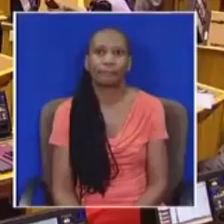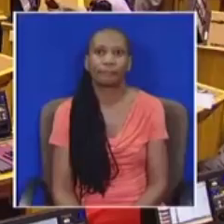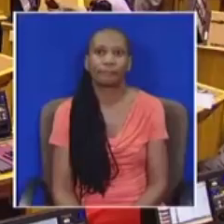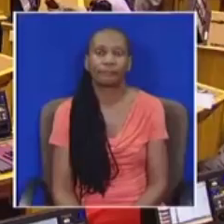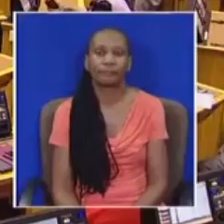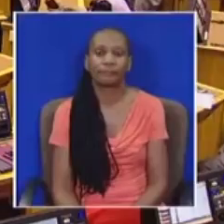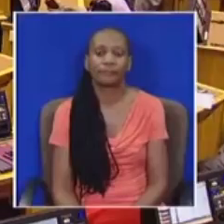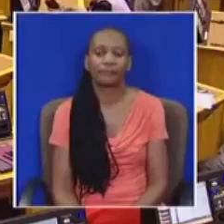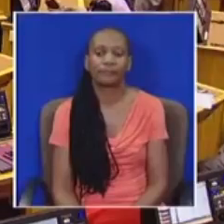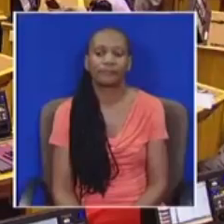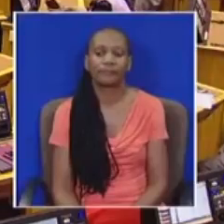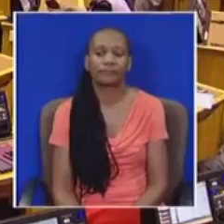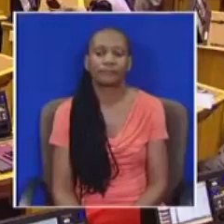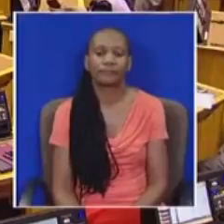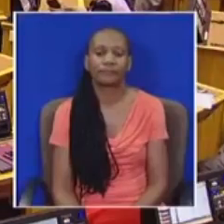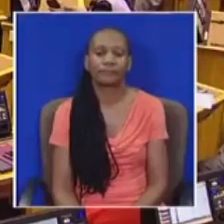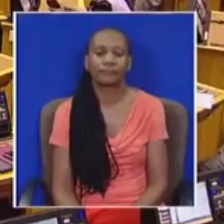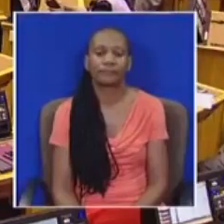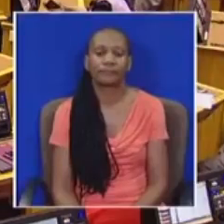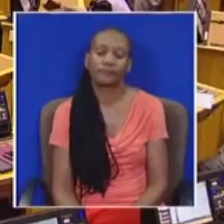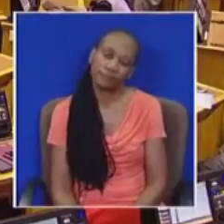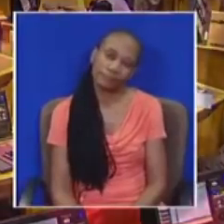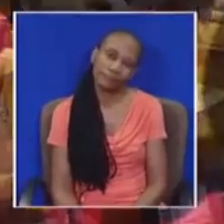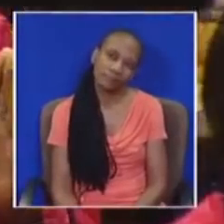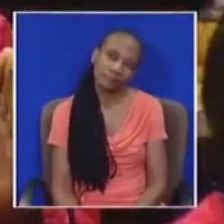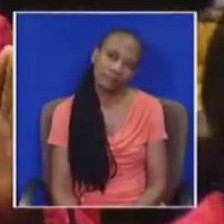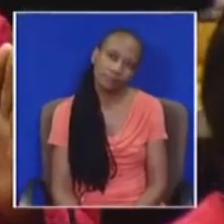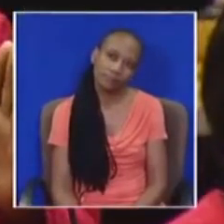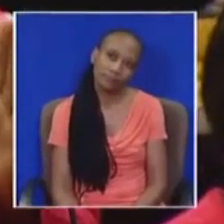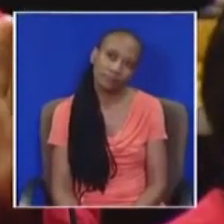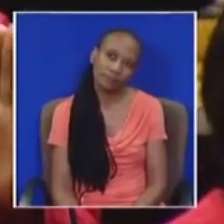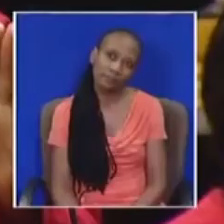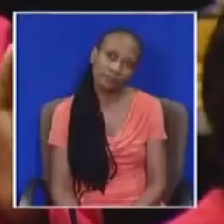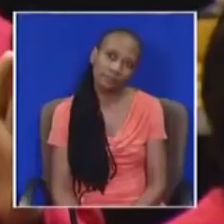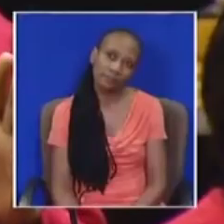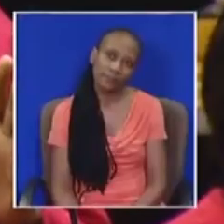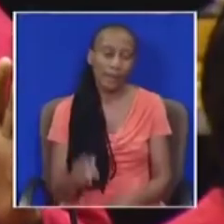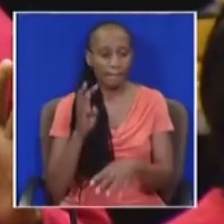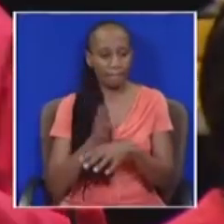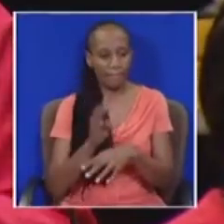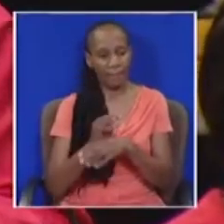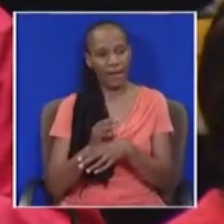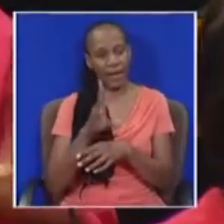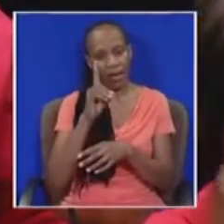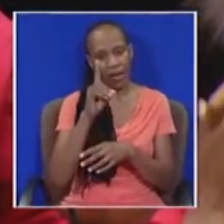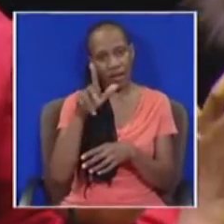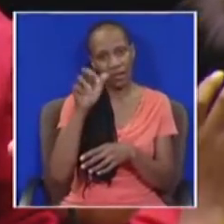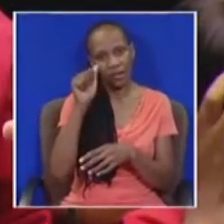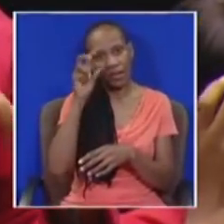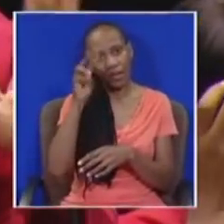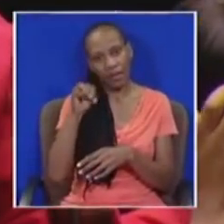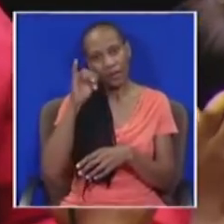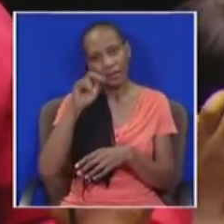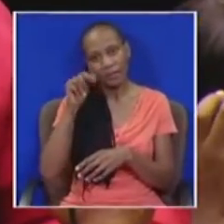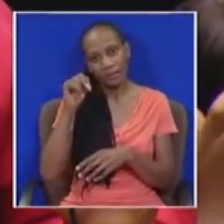honorable Jefferson the great conduct of Mama Batabile Lamin thank the ANC conference